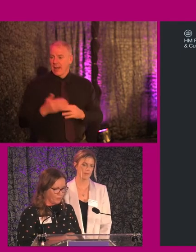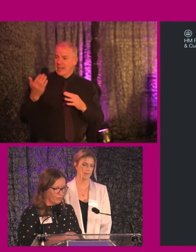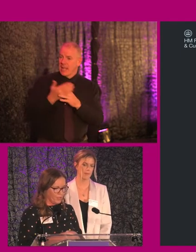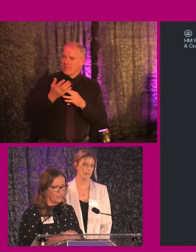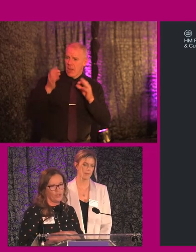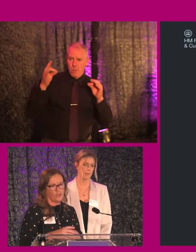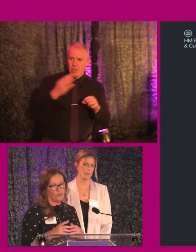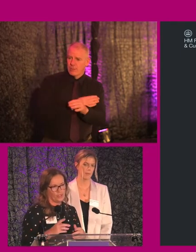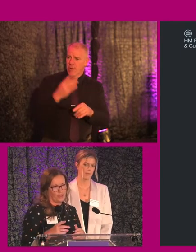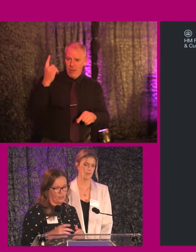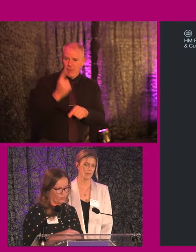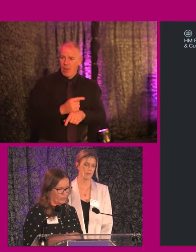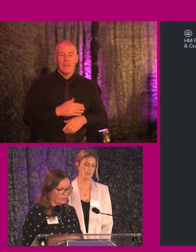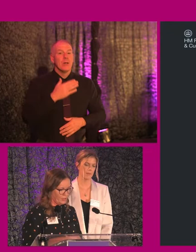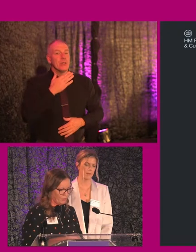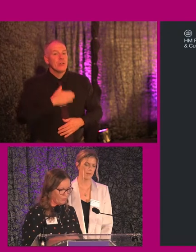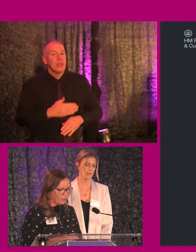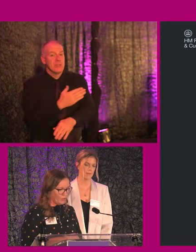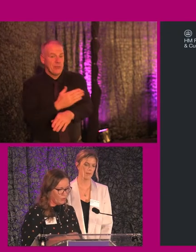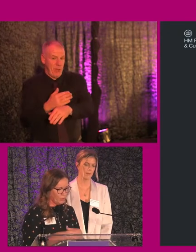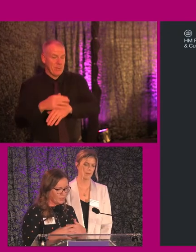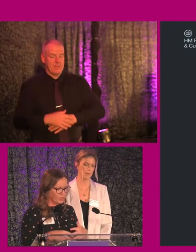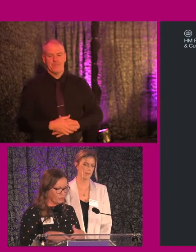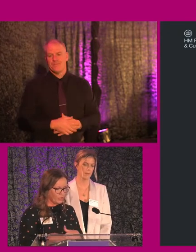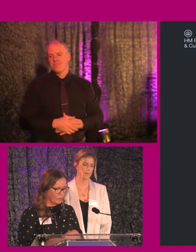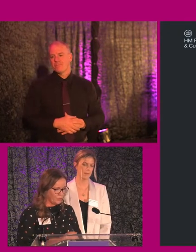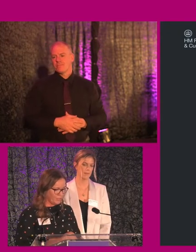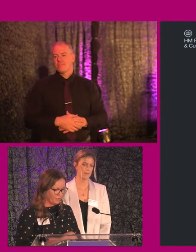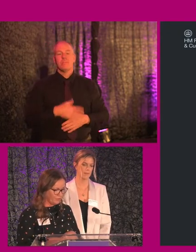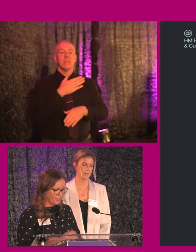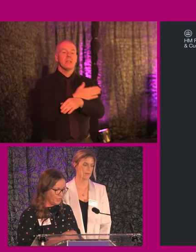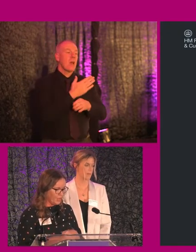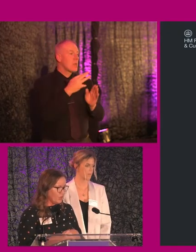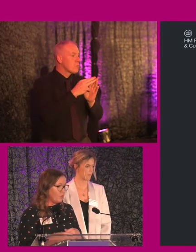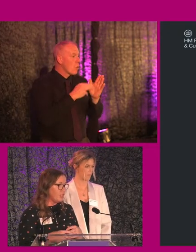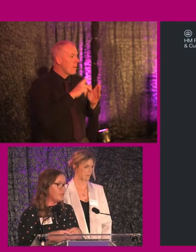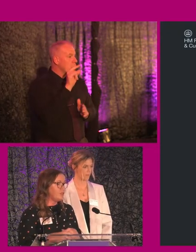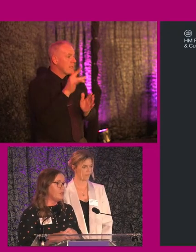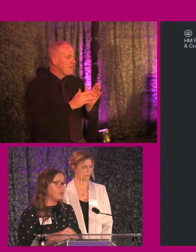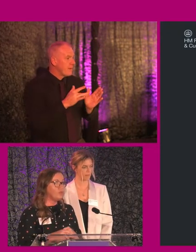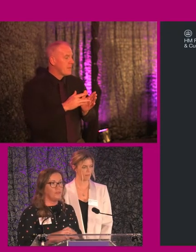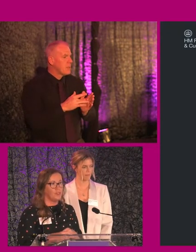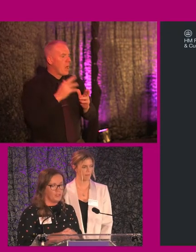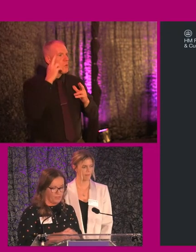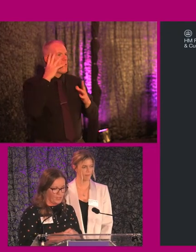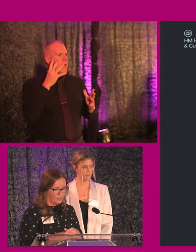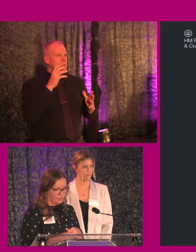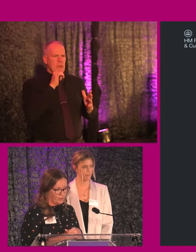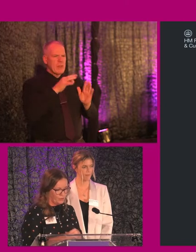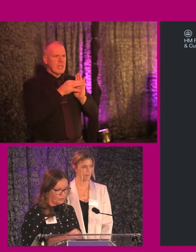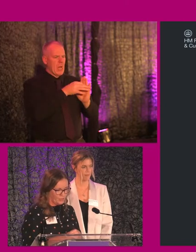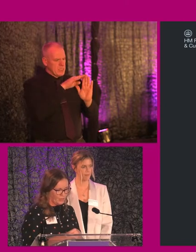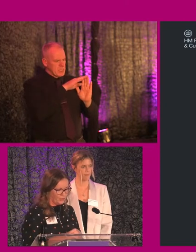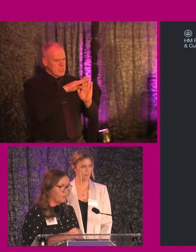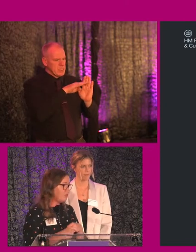point, but it's just the starting point. When we started our programme in 2015, we realised that there was no definitive guidance for